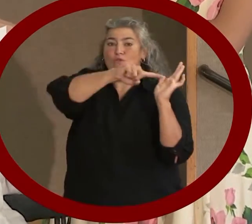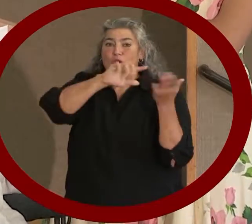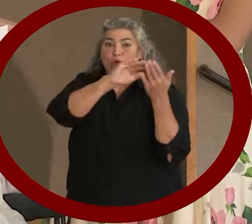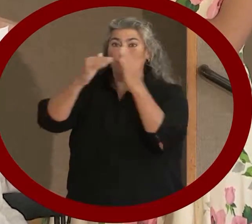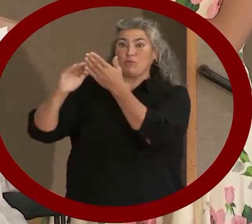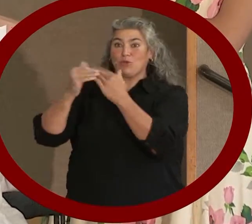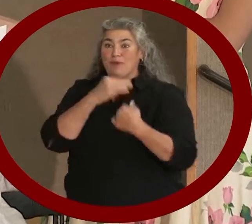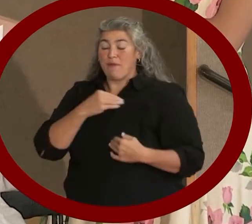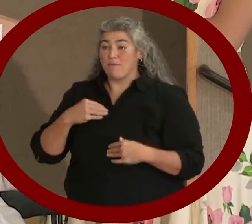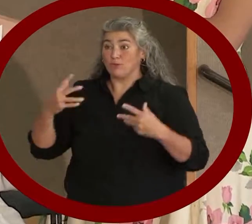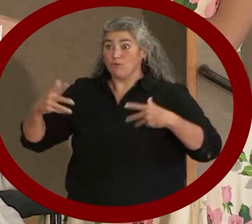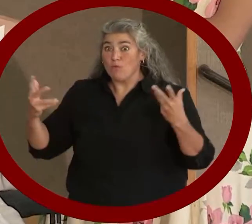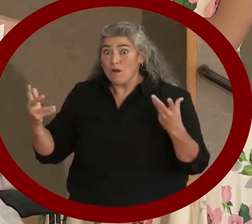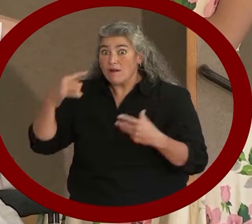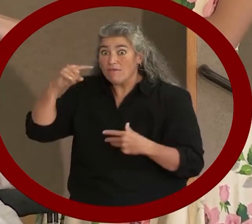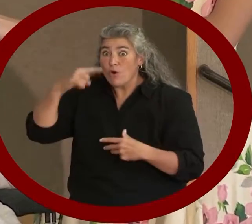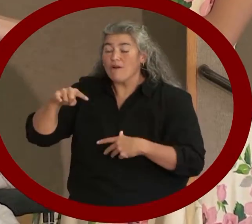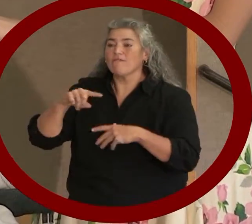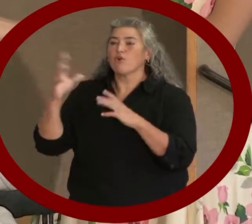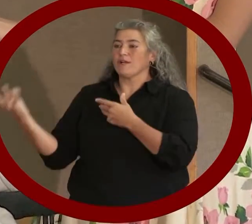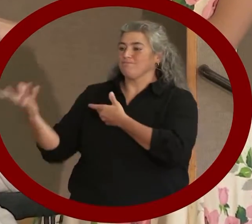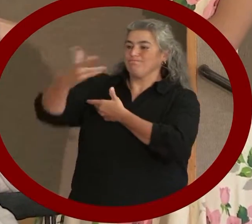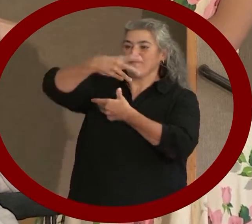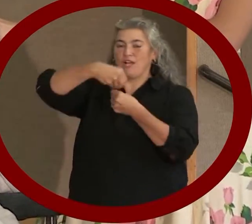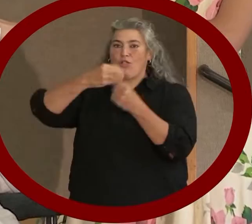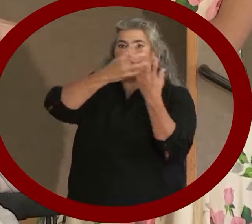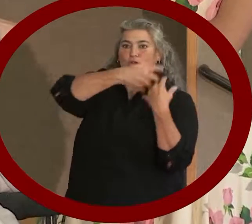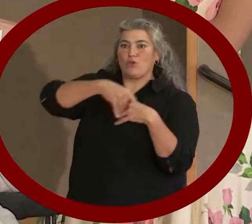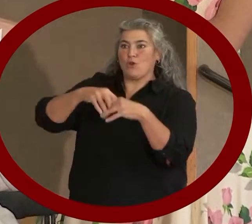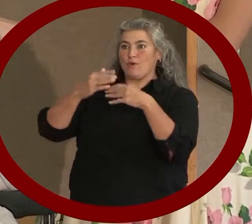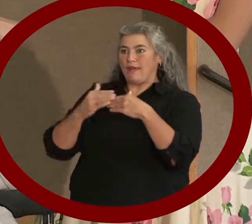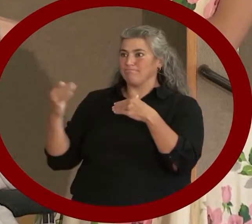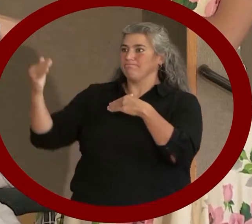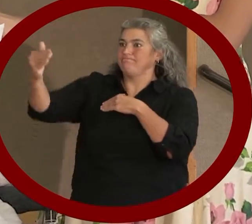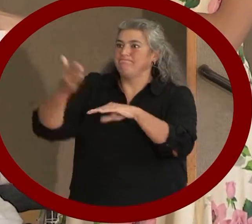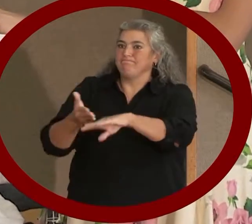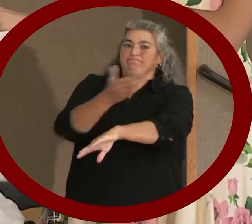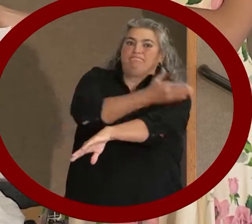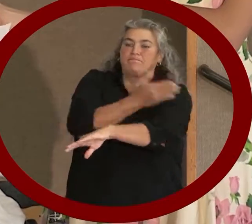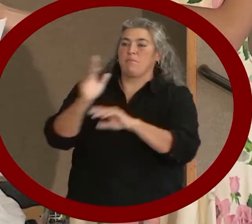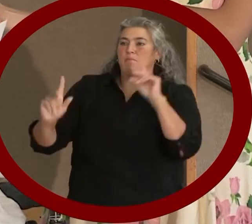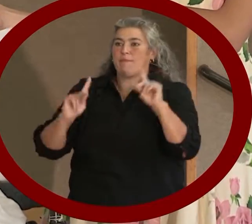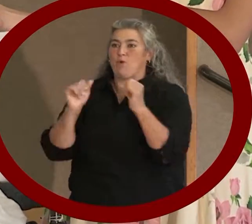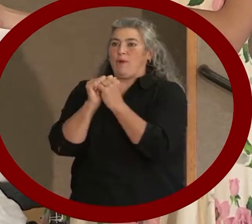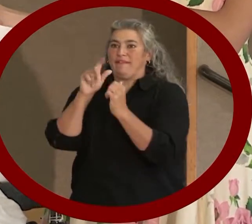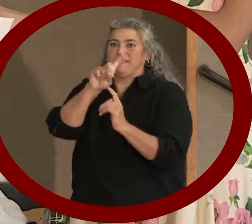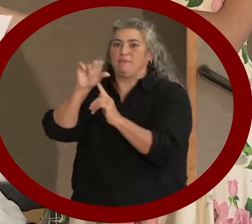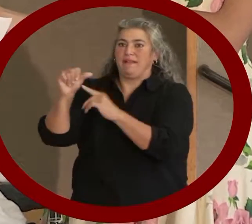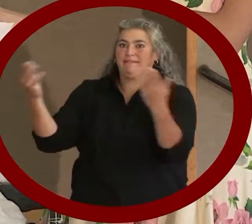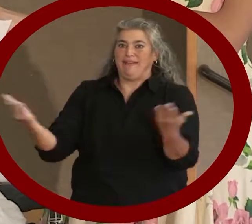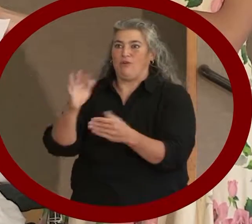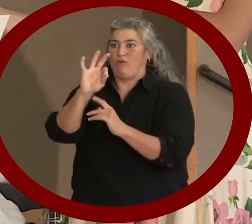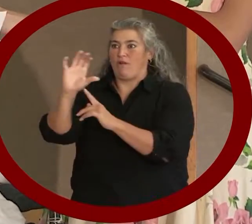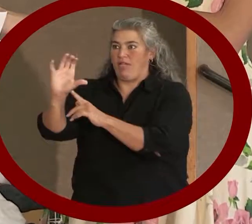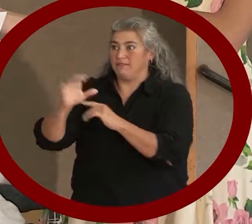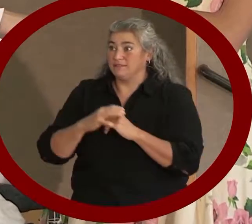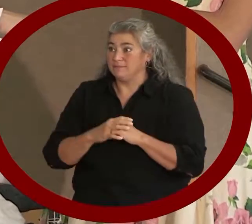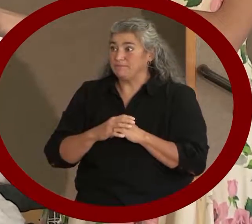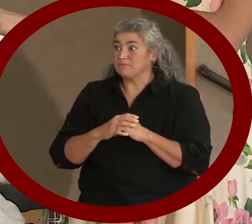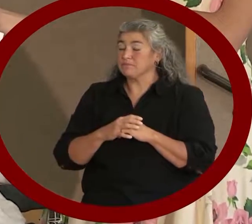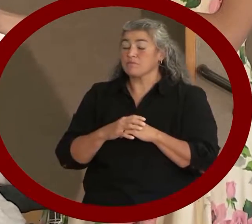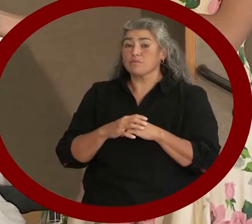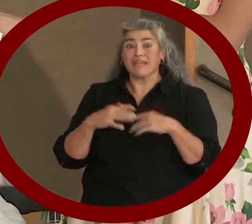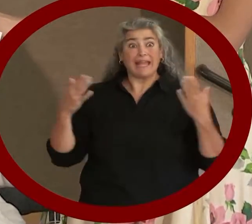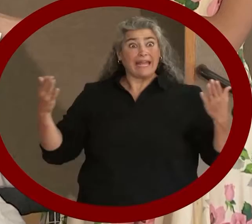advancement and inclusion of people with disabilities in Fort Collins. We are here today not to be inspired,